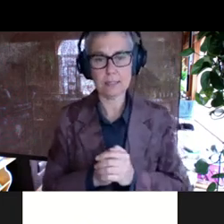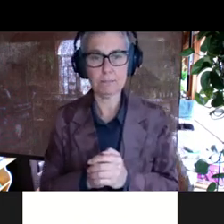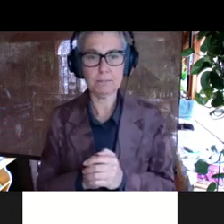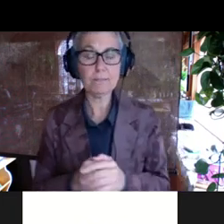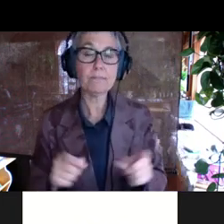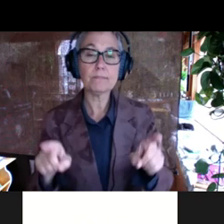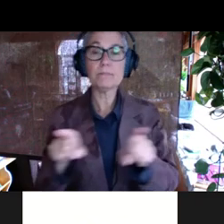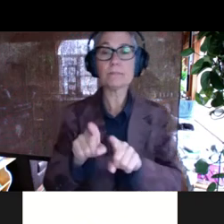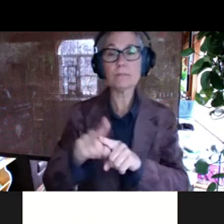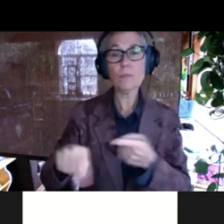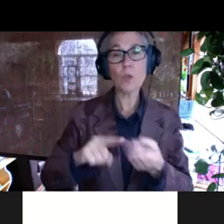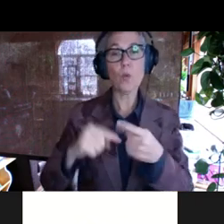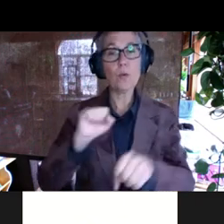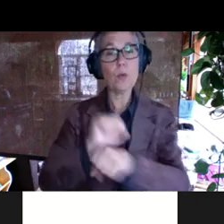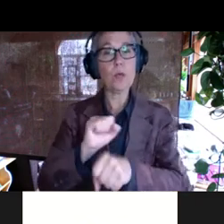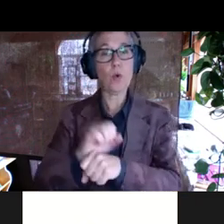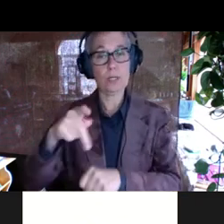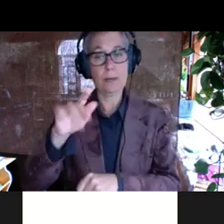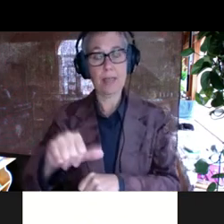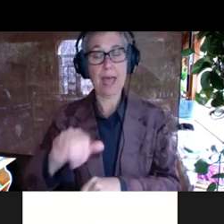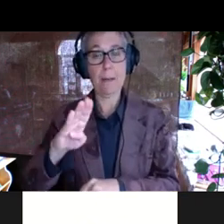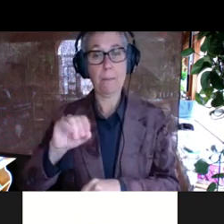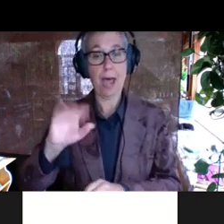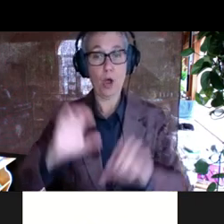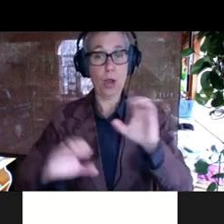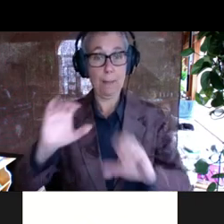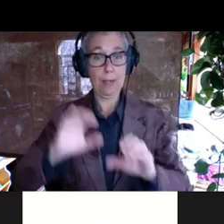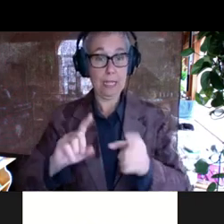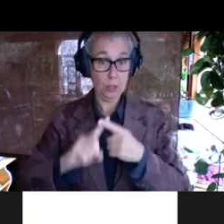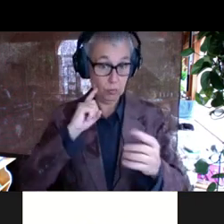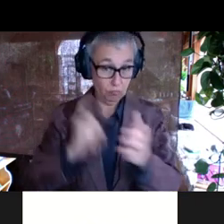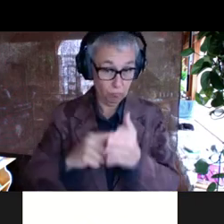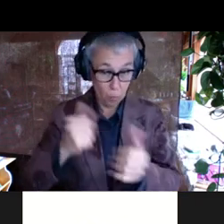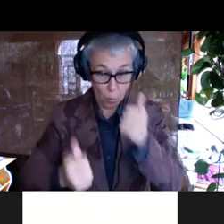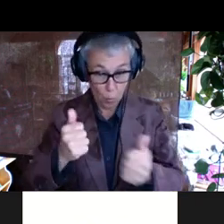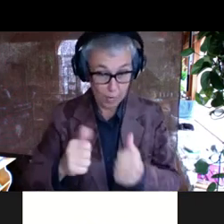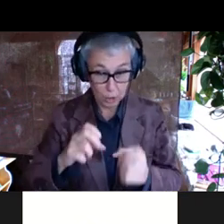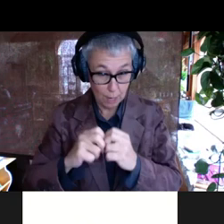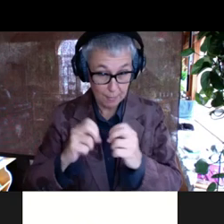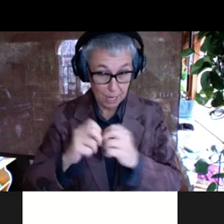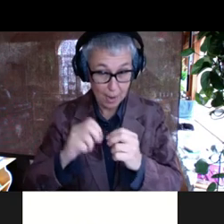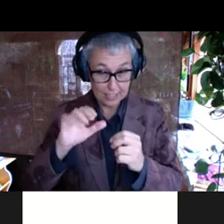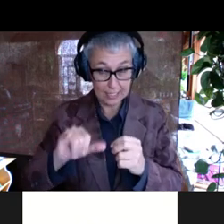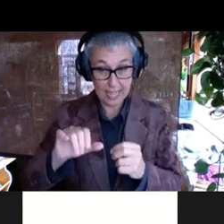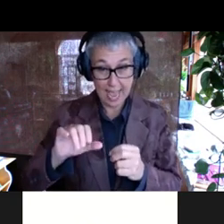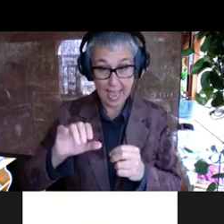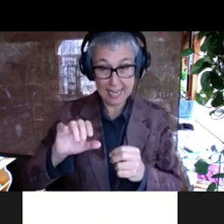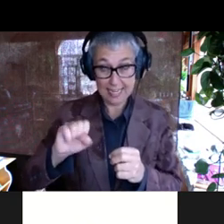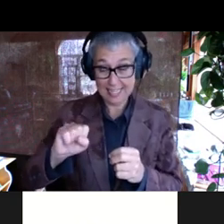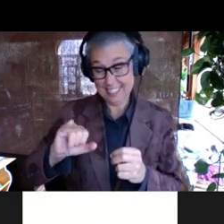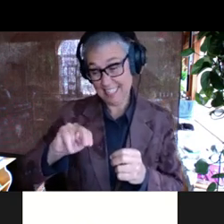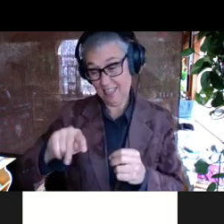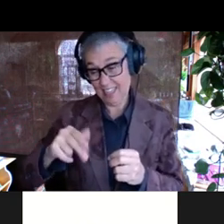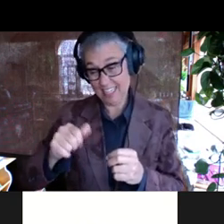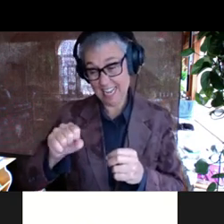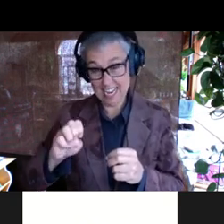up, uh, biochemically, uh, to determine which amino acid this synthetase integrates, um, we saw that